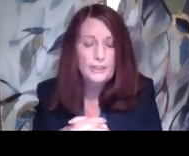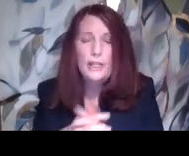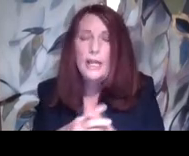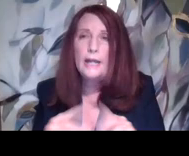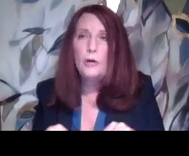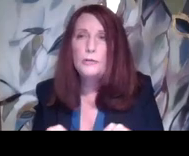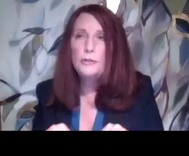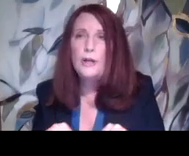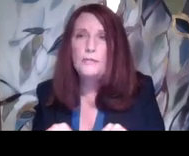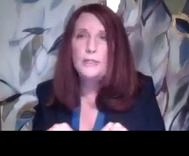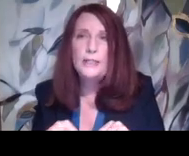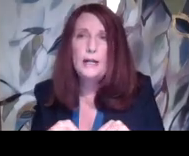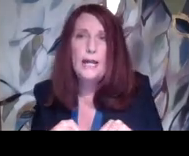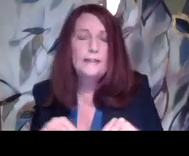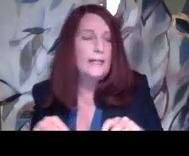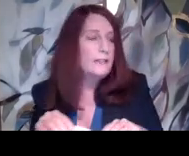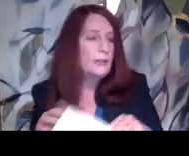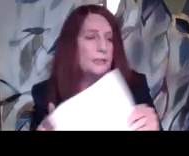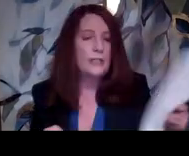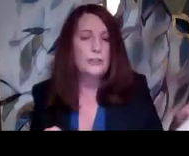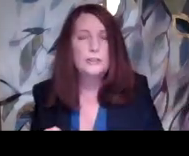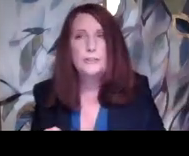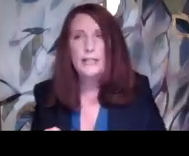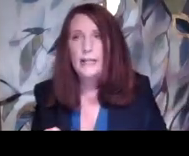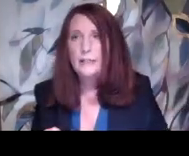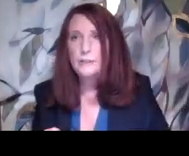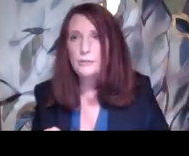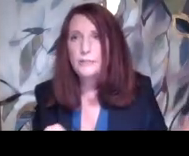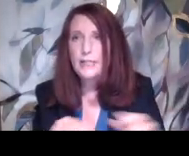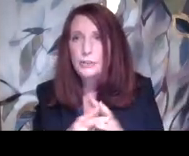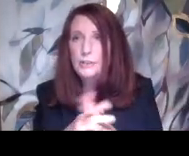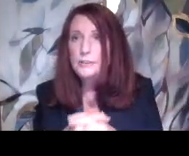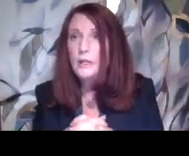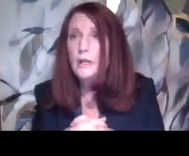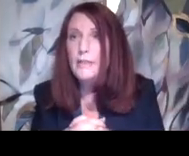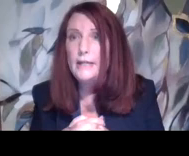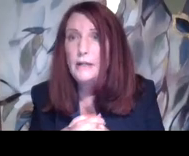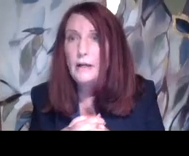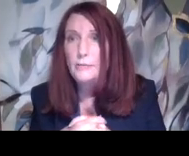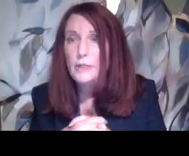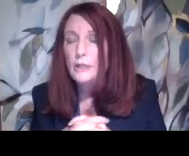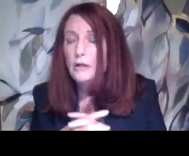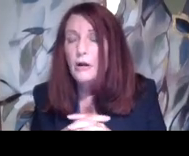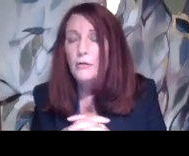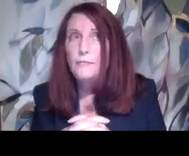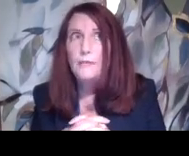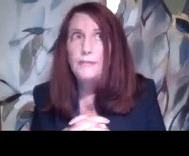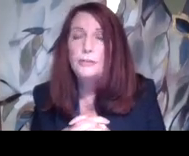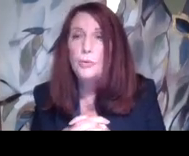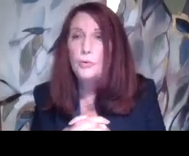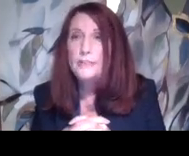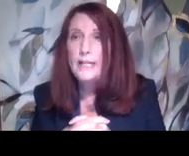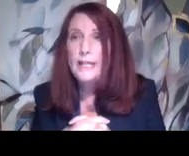information. And also governing, uh, athletic associations. There's athletic associations that, are,